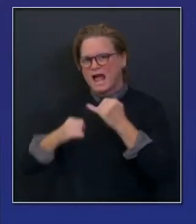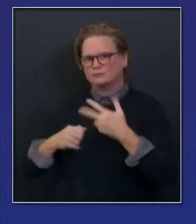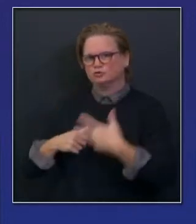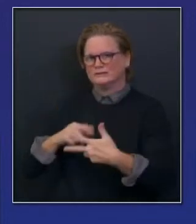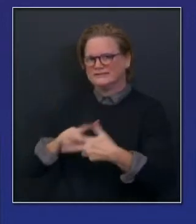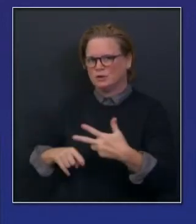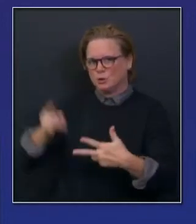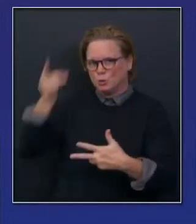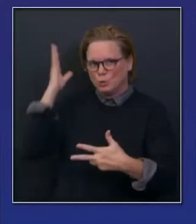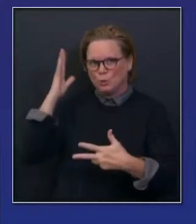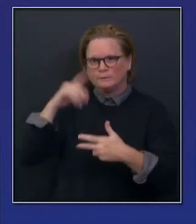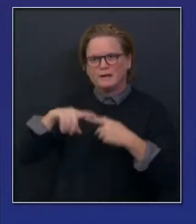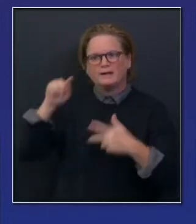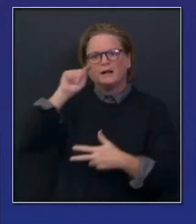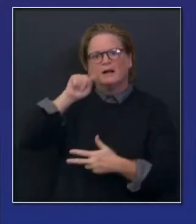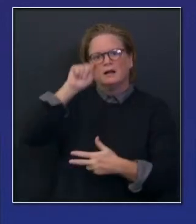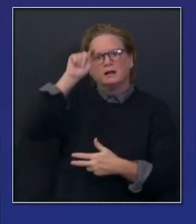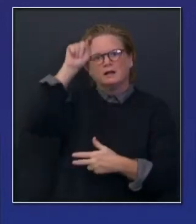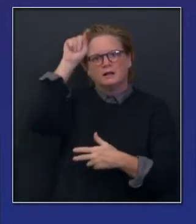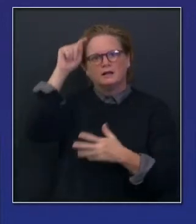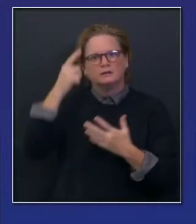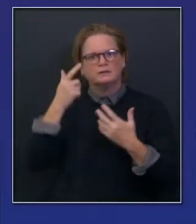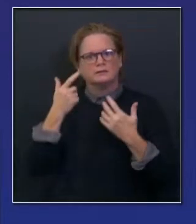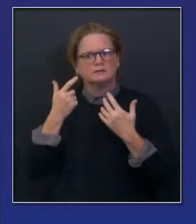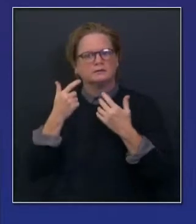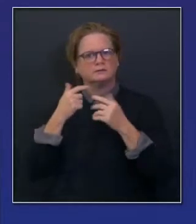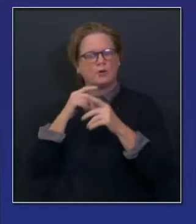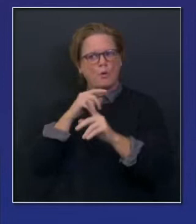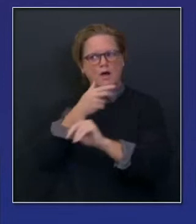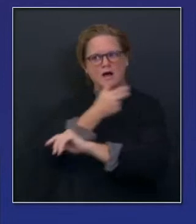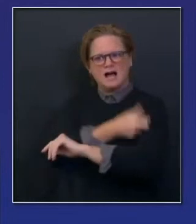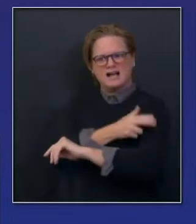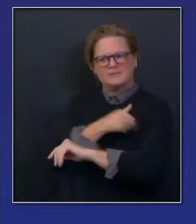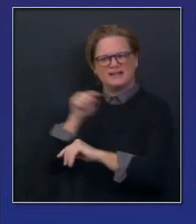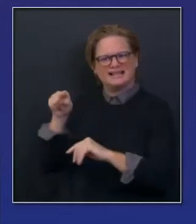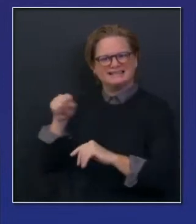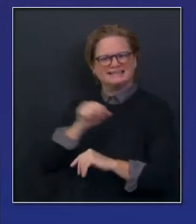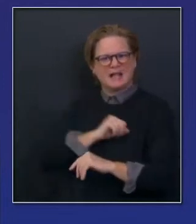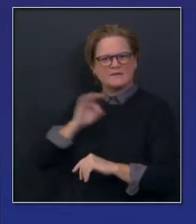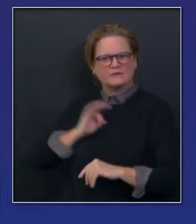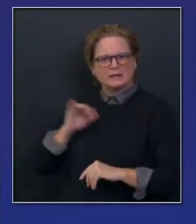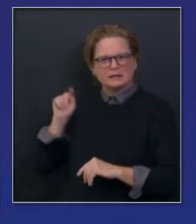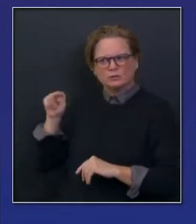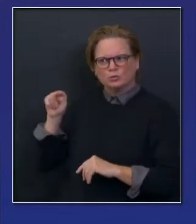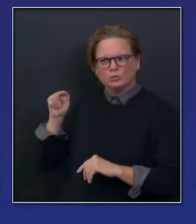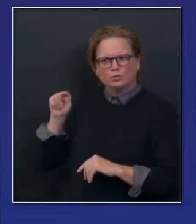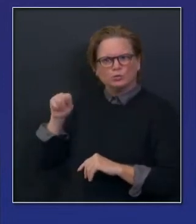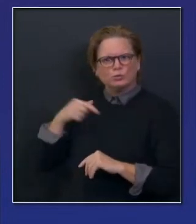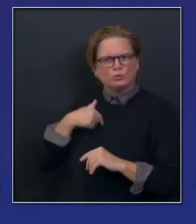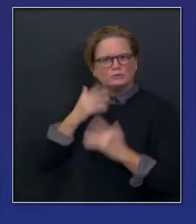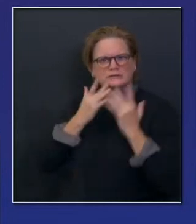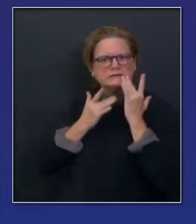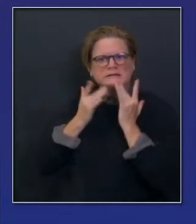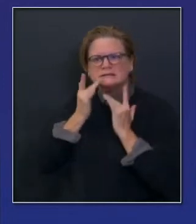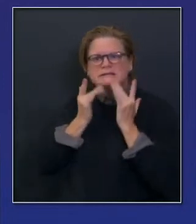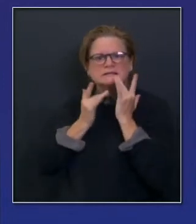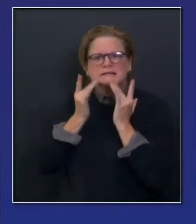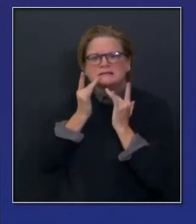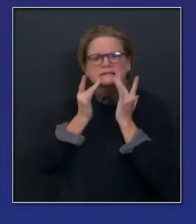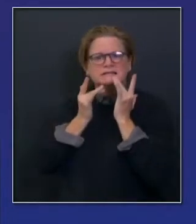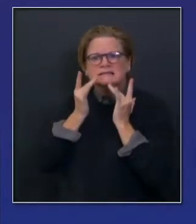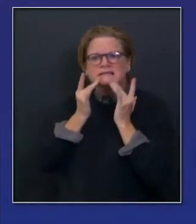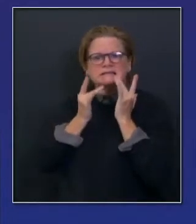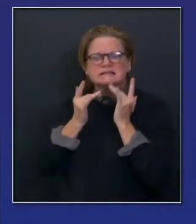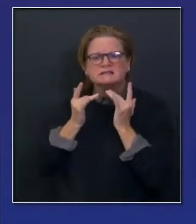Hospitals, staffing is our principal issue, and that's why we're being very aggressive. And that's why I showed you, updated for the second